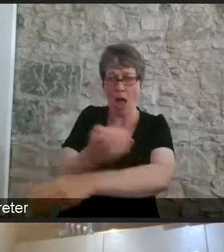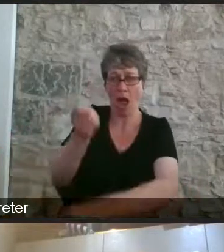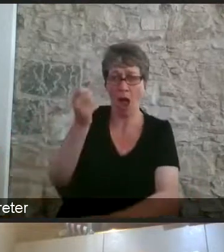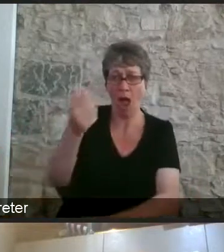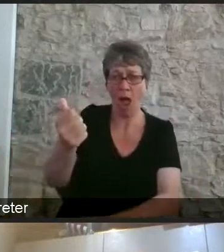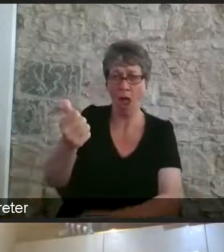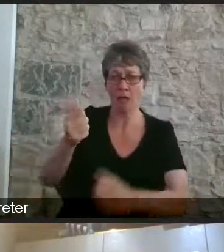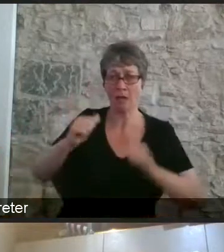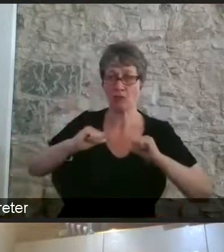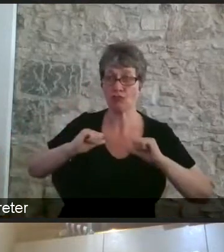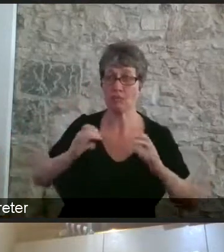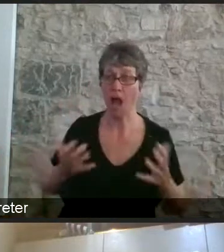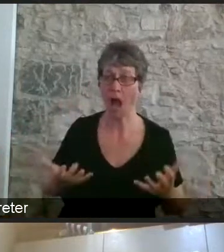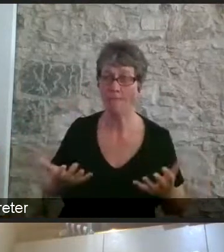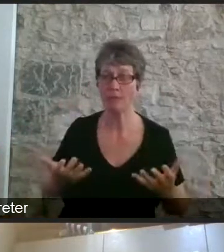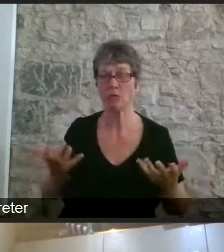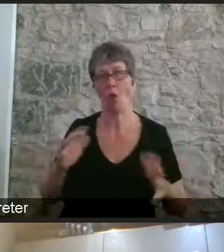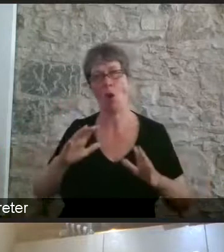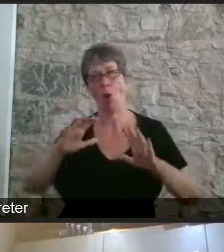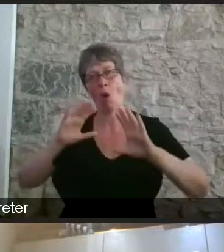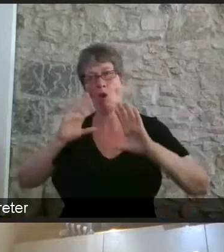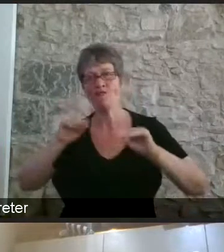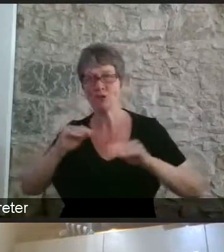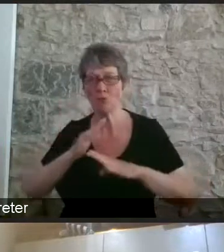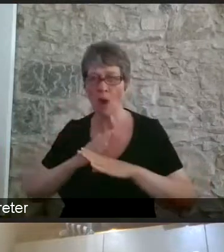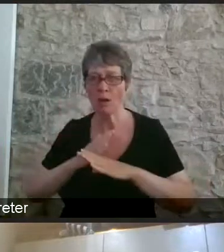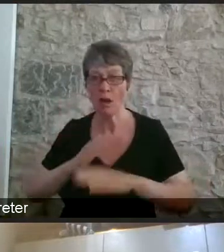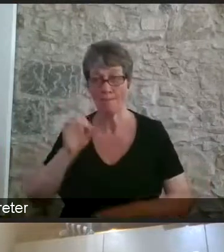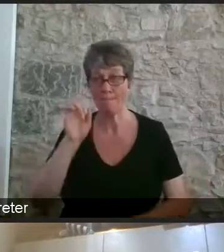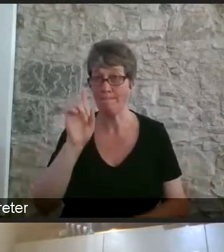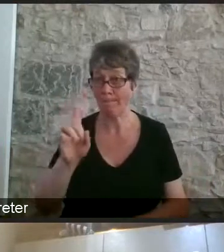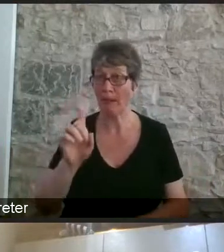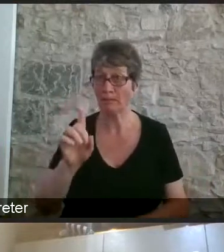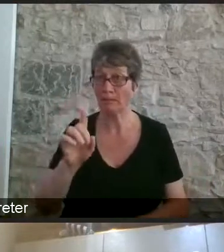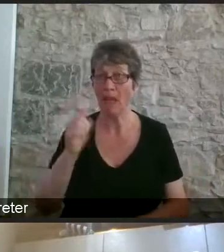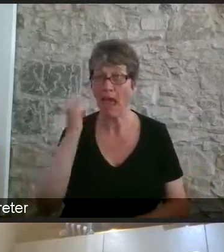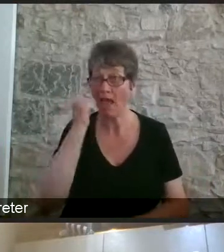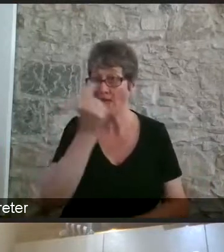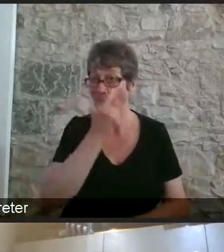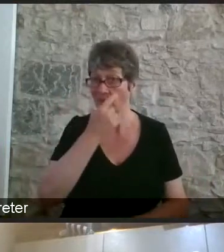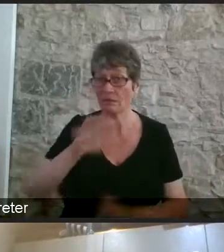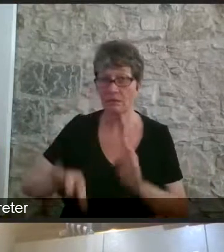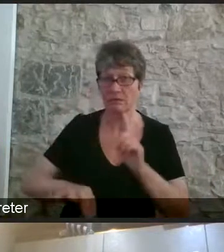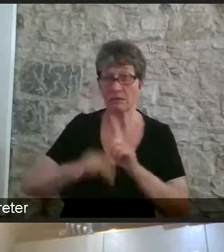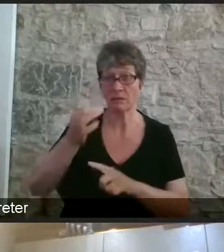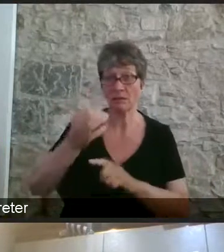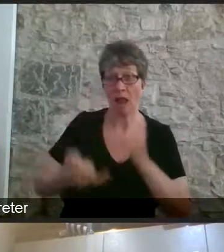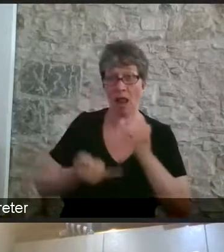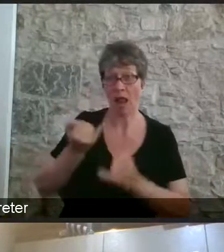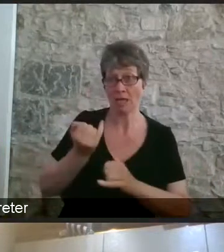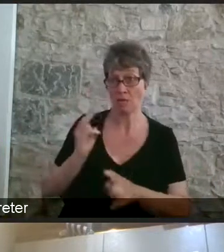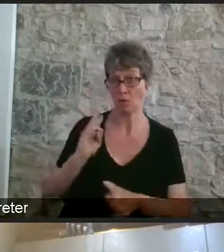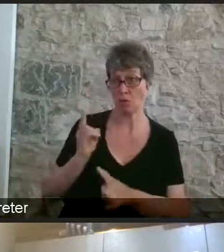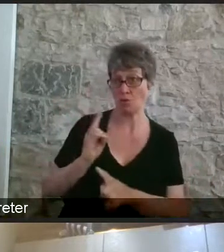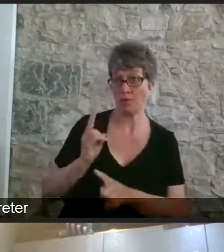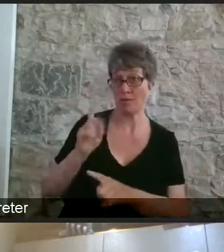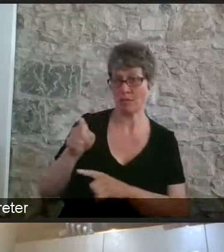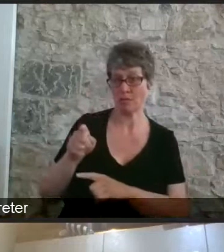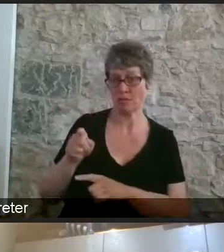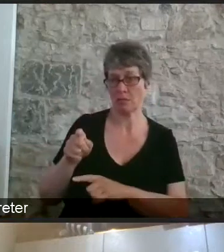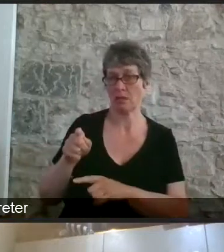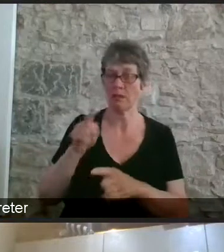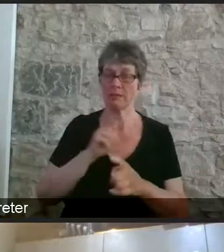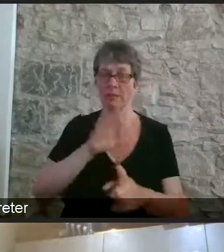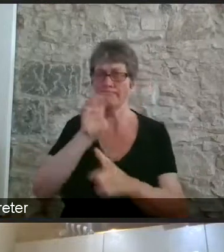Contradictorily, there is evidence from the last fortnight that some of those who have left the workforce, many of them disabled by